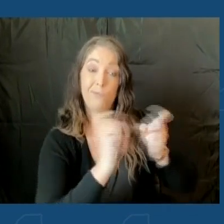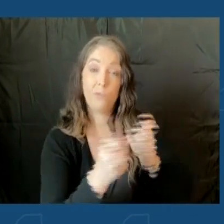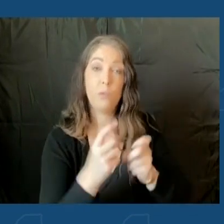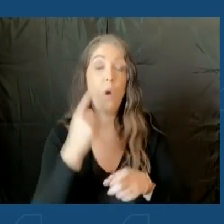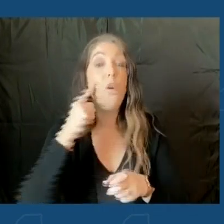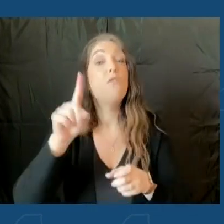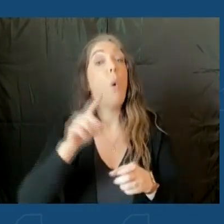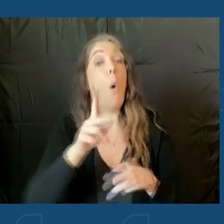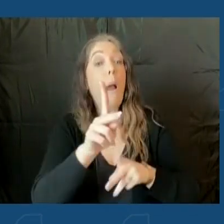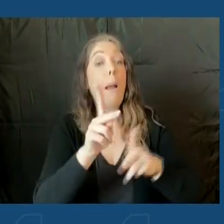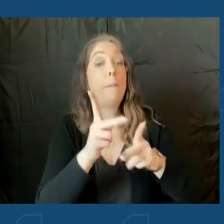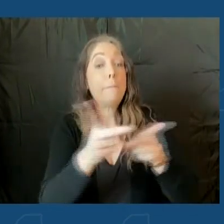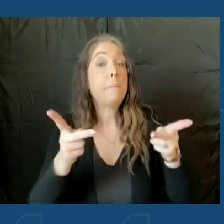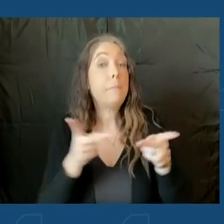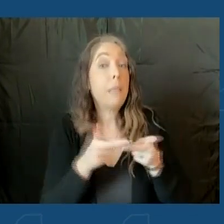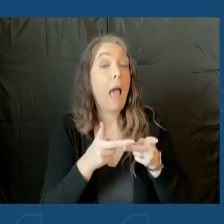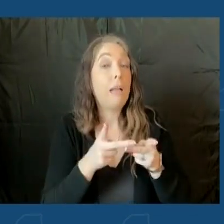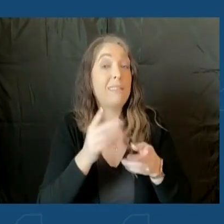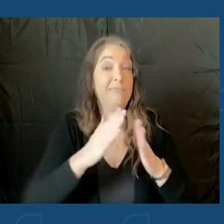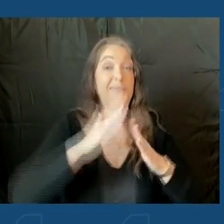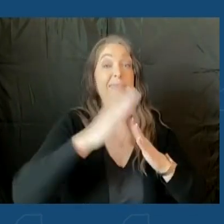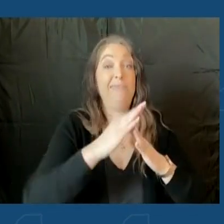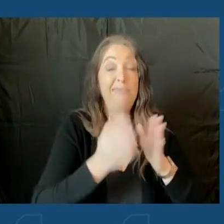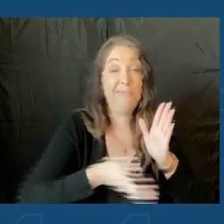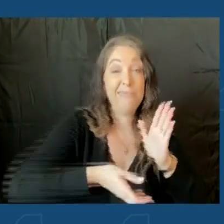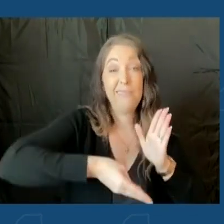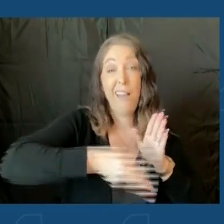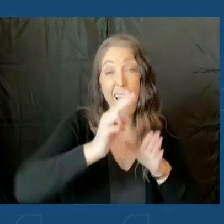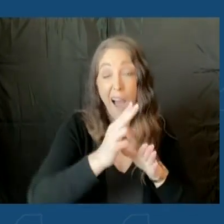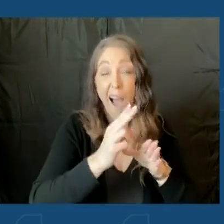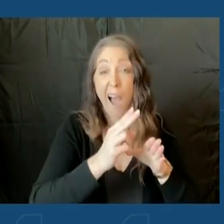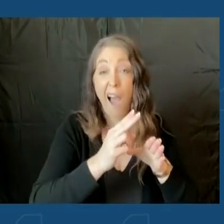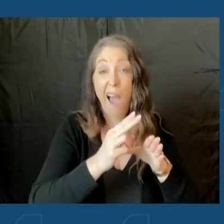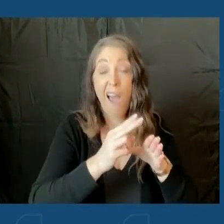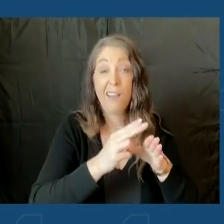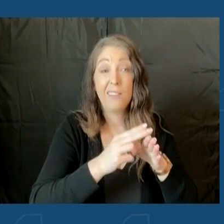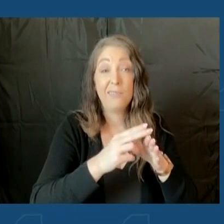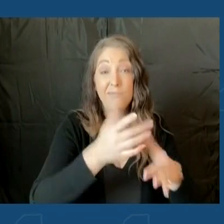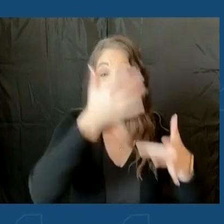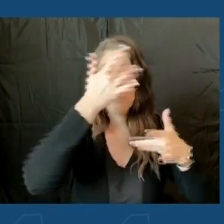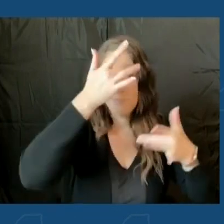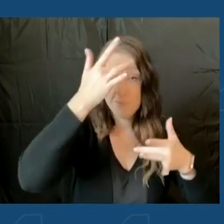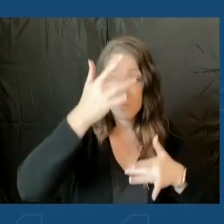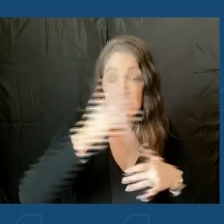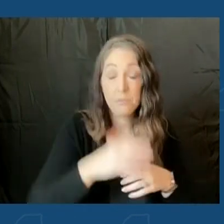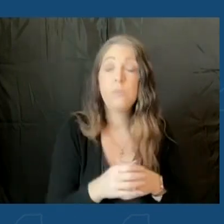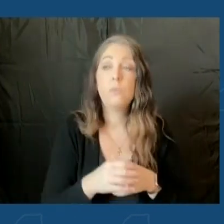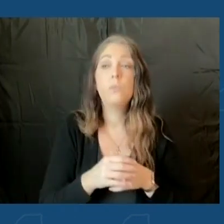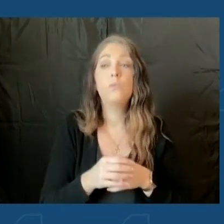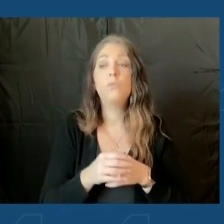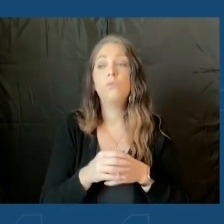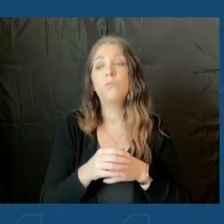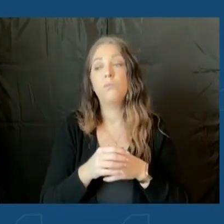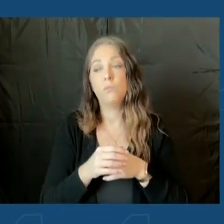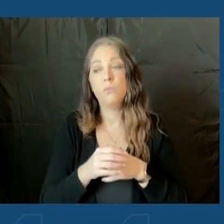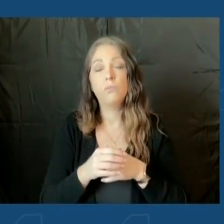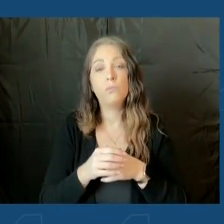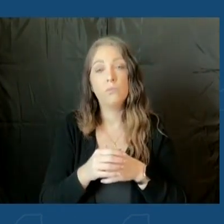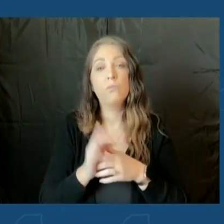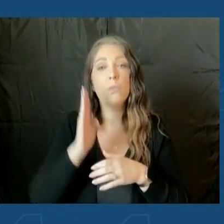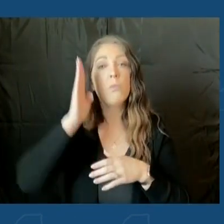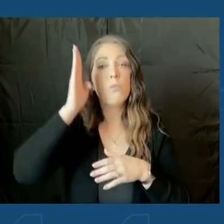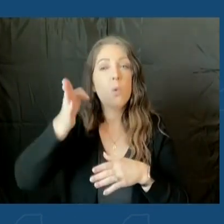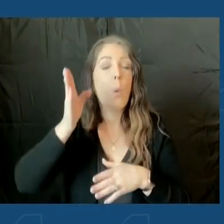are the biggest. But, but in the days and weeks ahead, you're going to just see more and more vaccines become available. And obviously after that